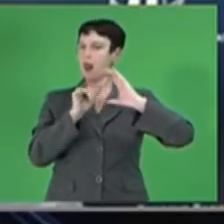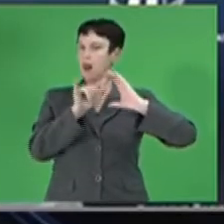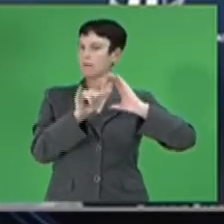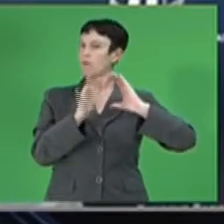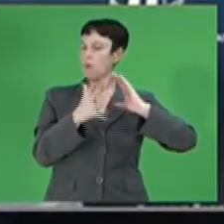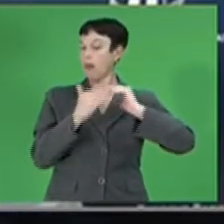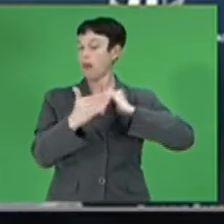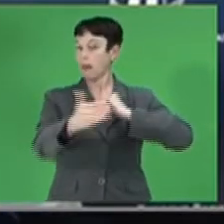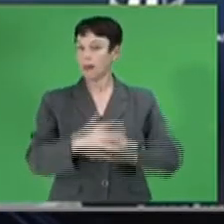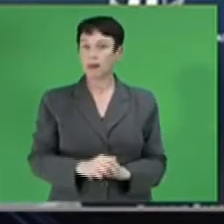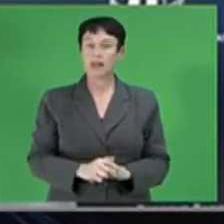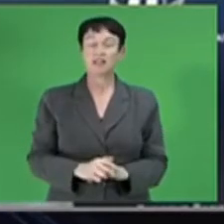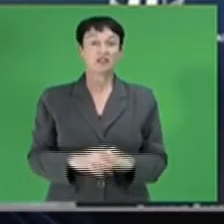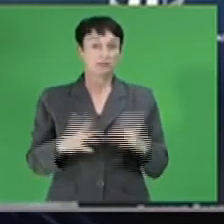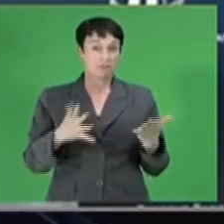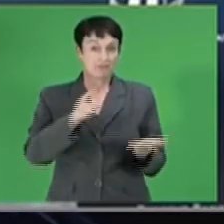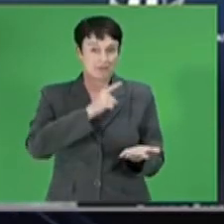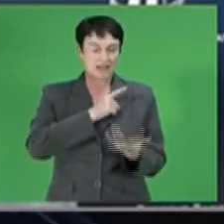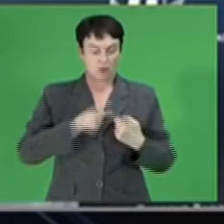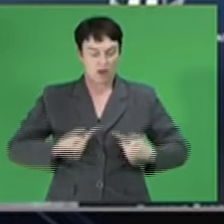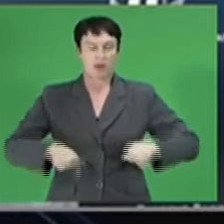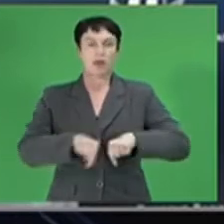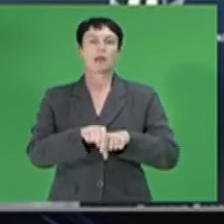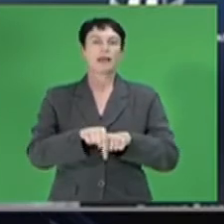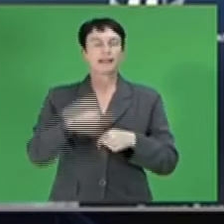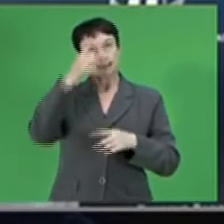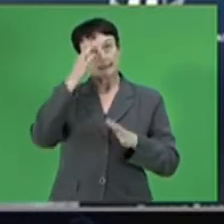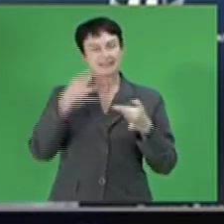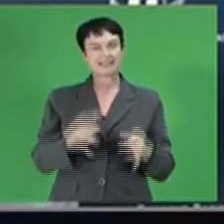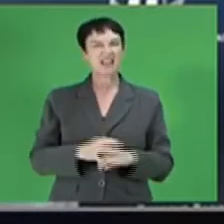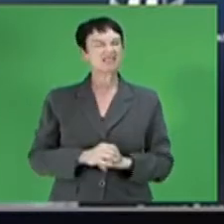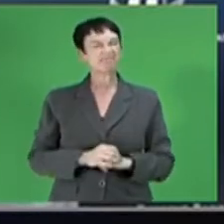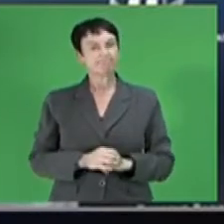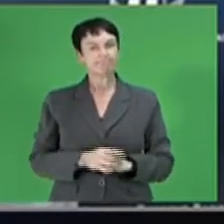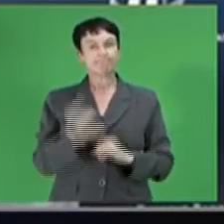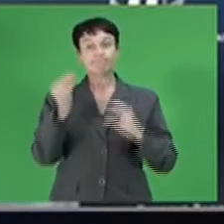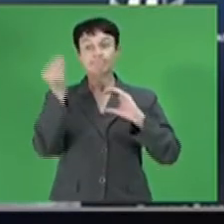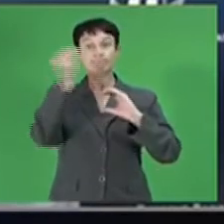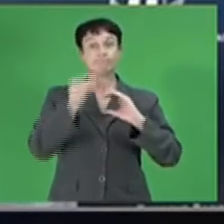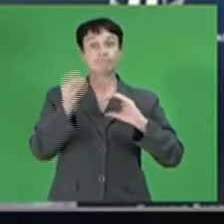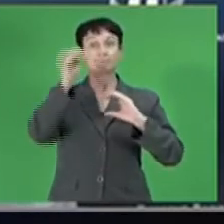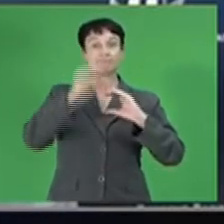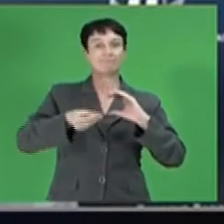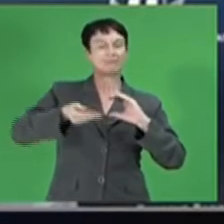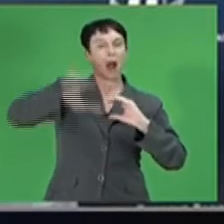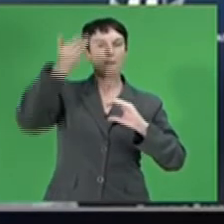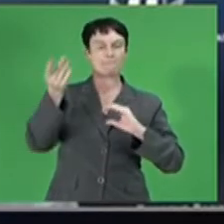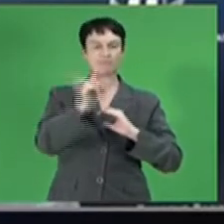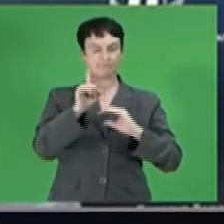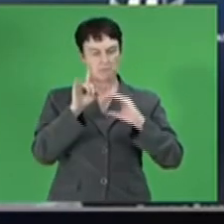Against this backdrop, the MPC decided to keep rates unchanged at 3.5% per annum.